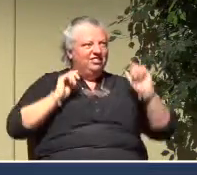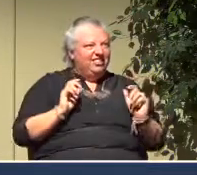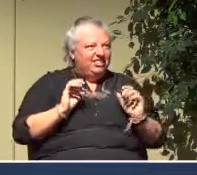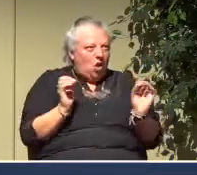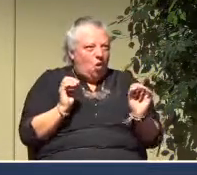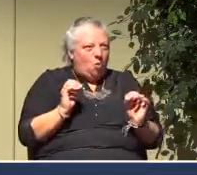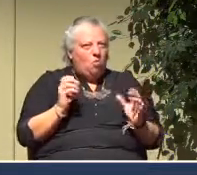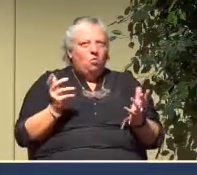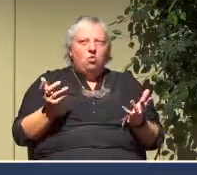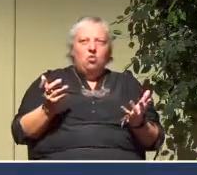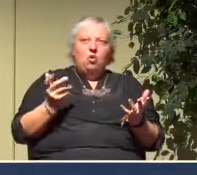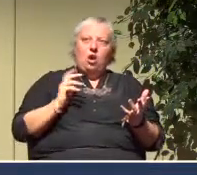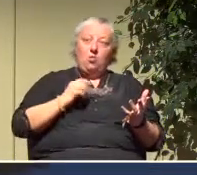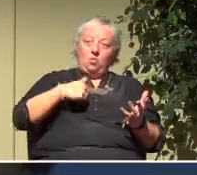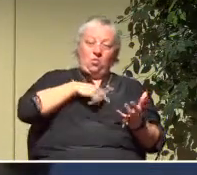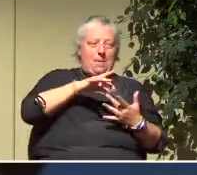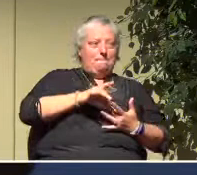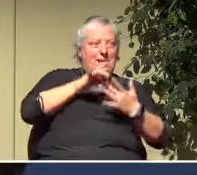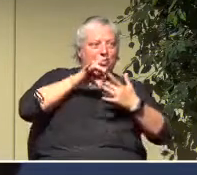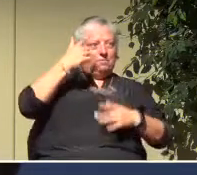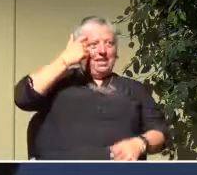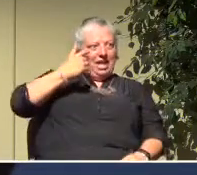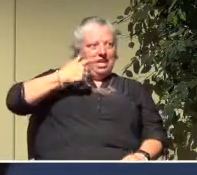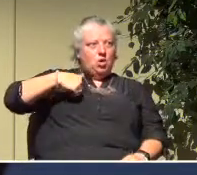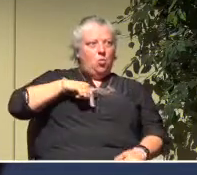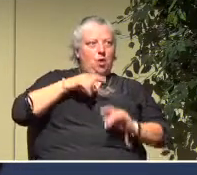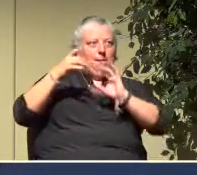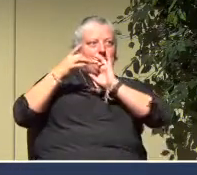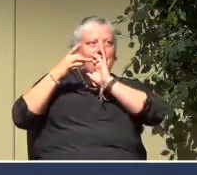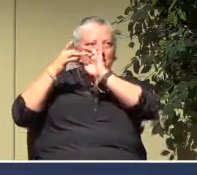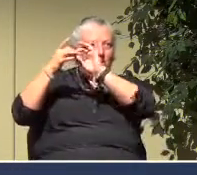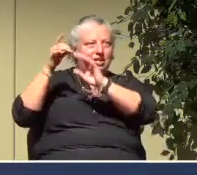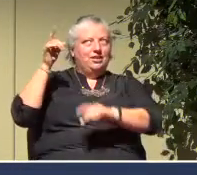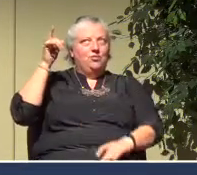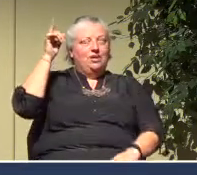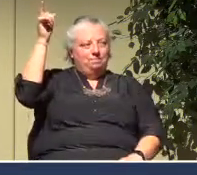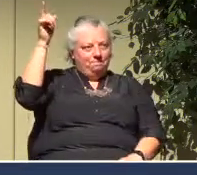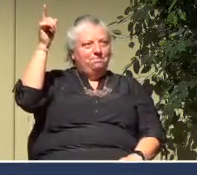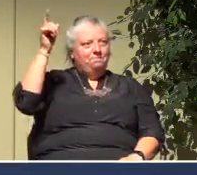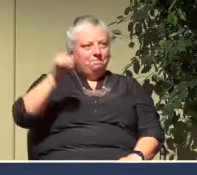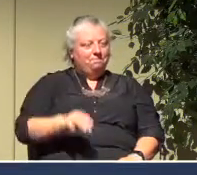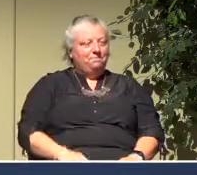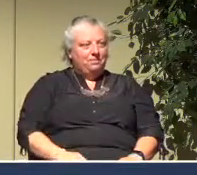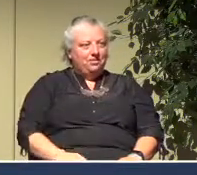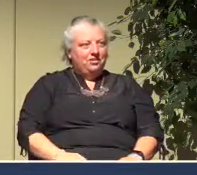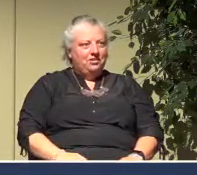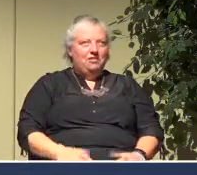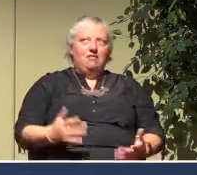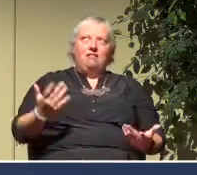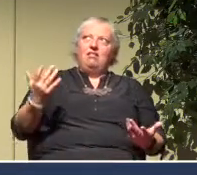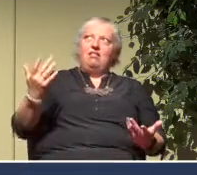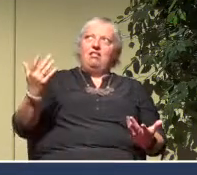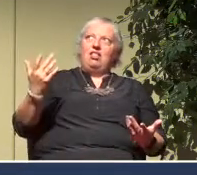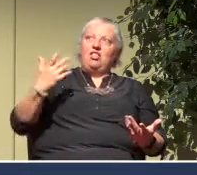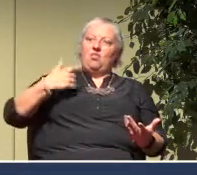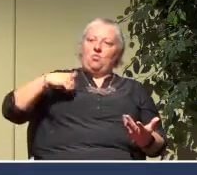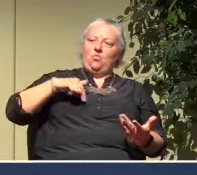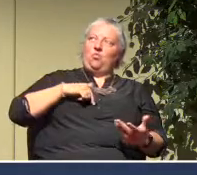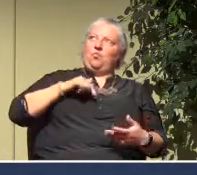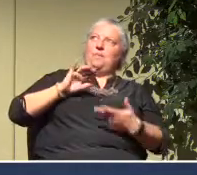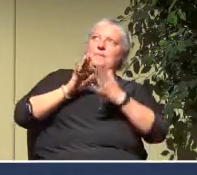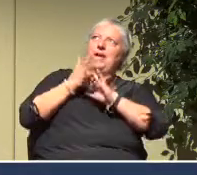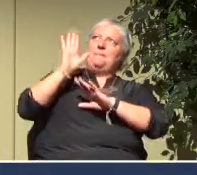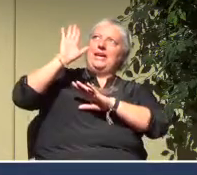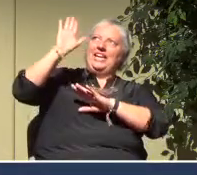The specialness is simply that we belong to God. And that makes us his saints. And